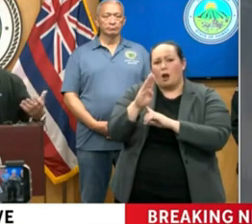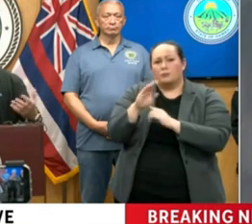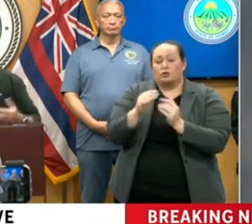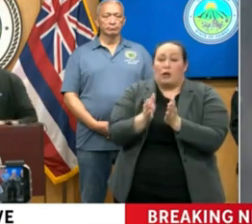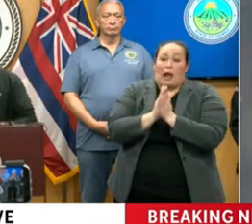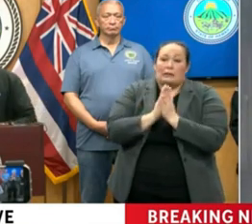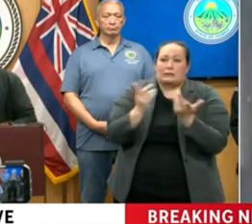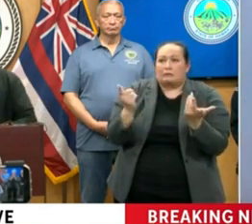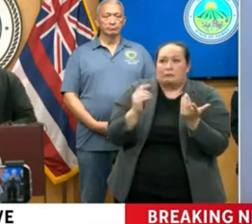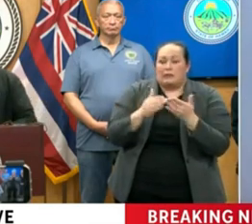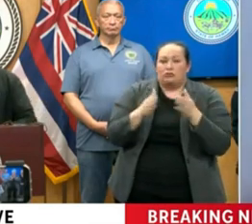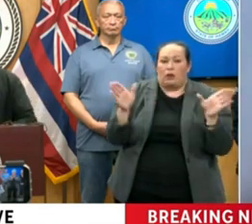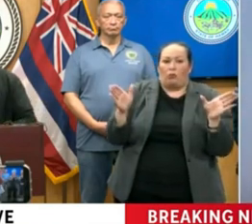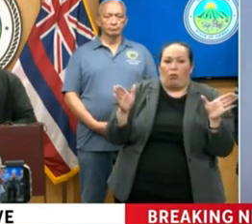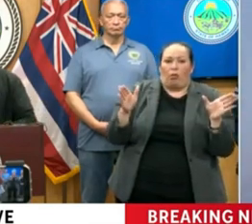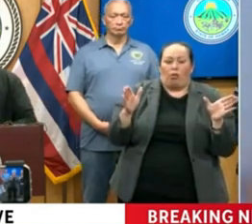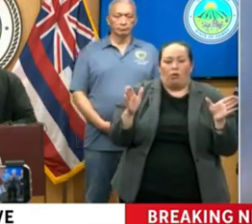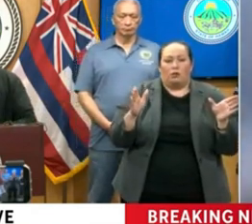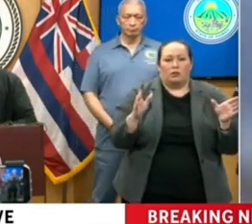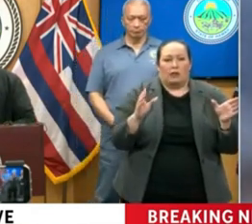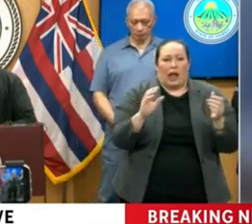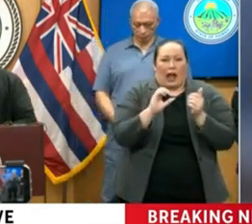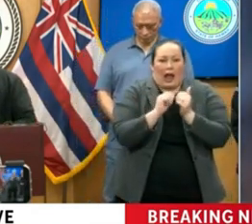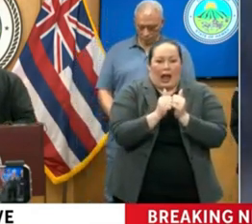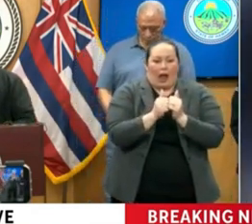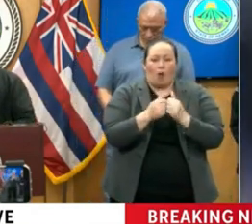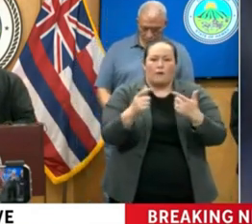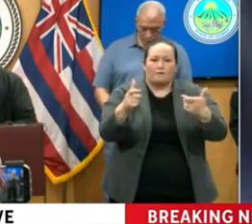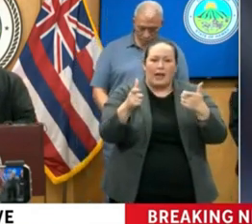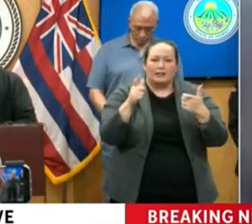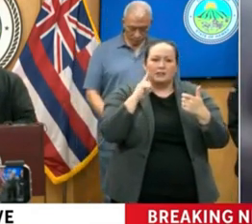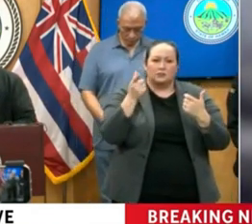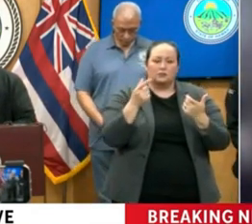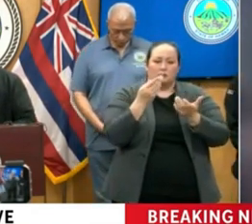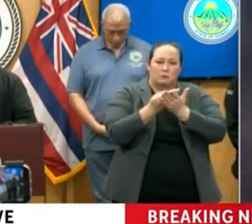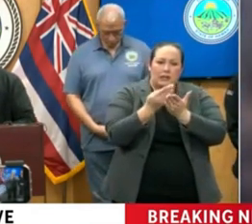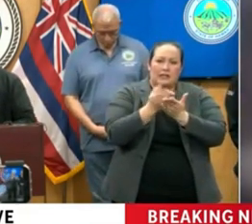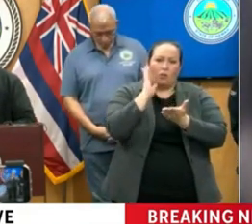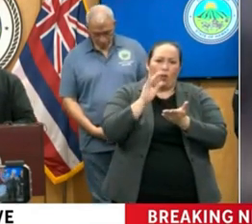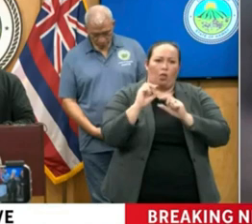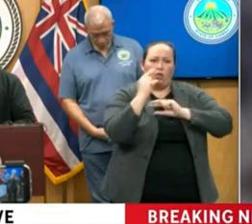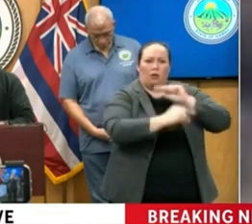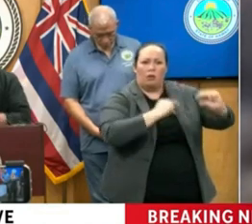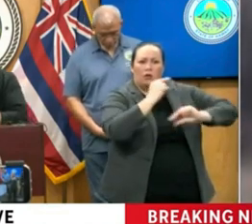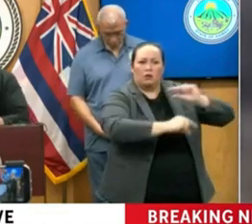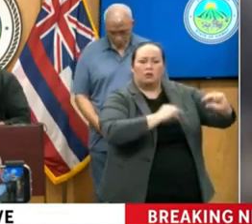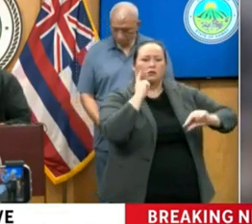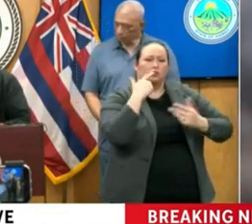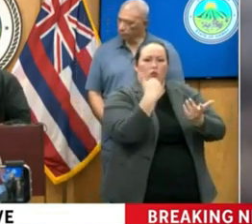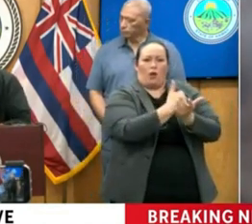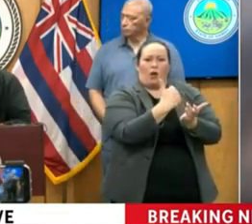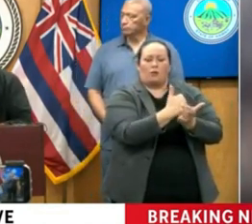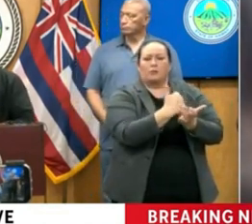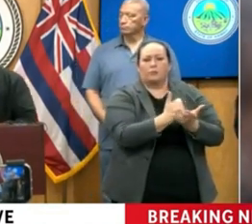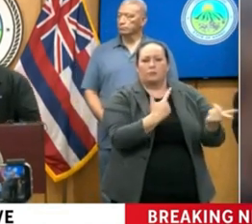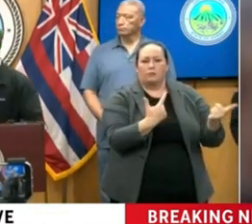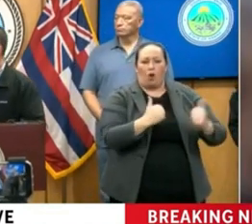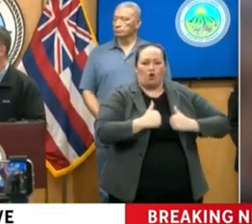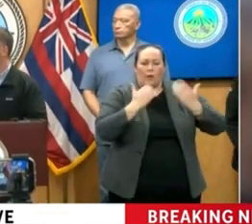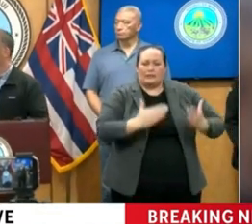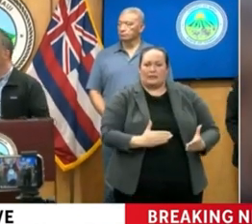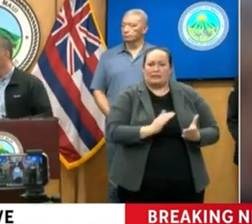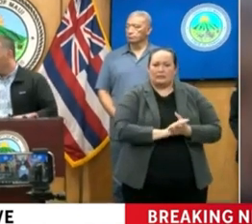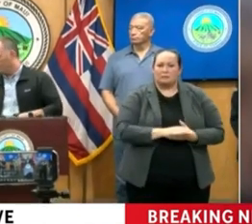in general, I can't speak yet to how fast the dollars will come to our residents, but in general, what happens when FEMA gets that kind of designation.